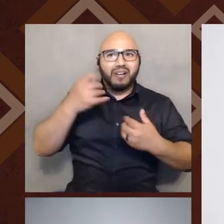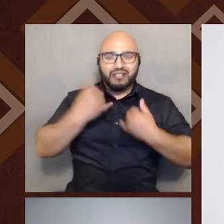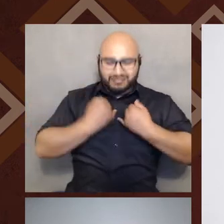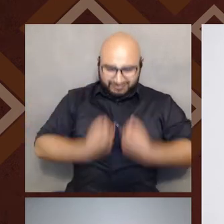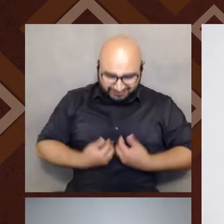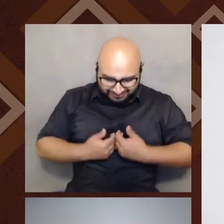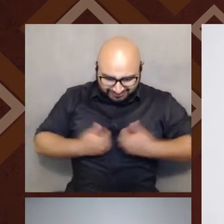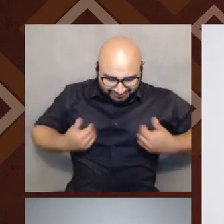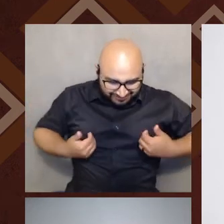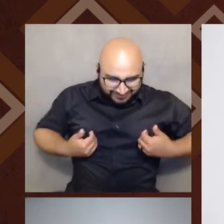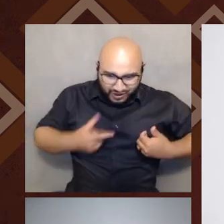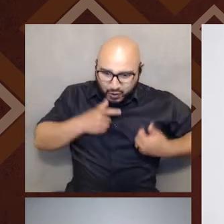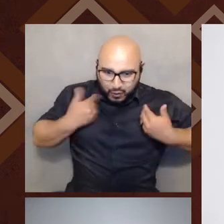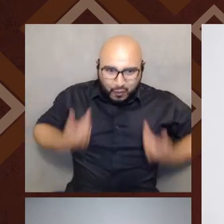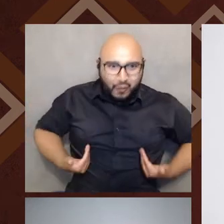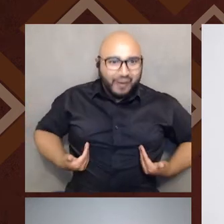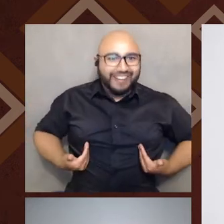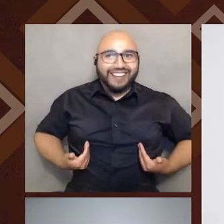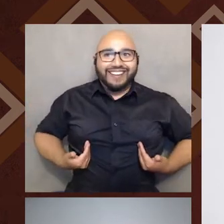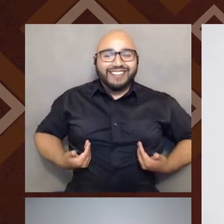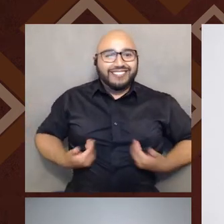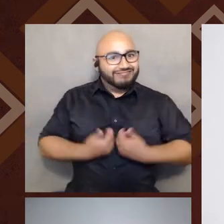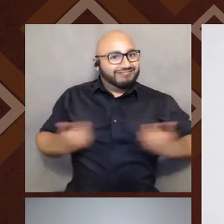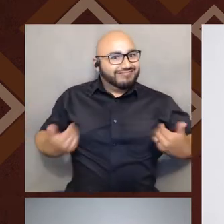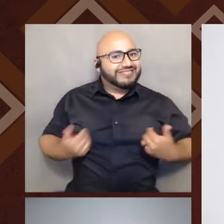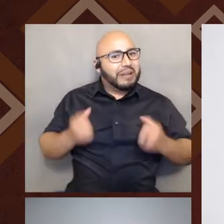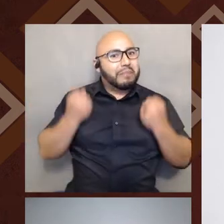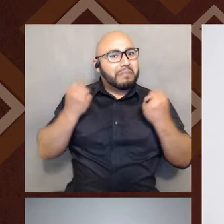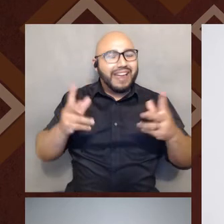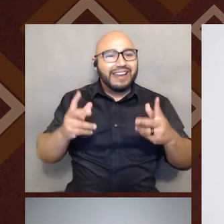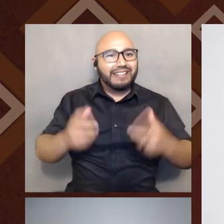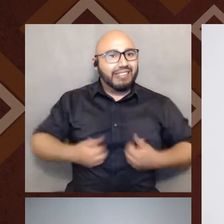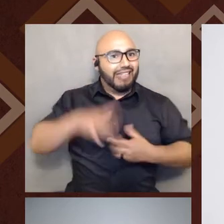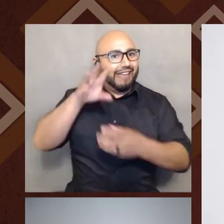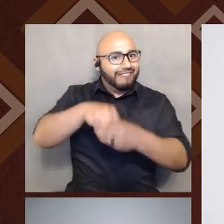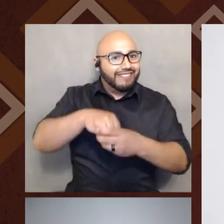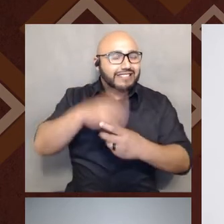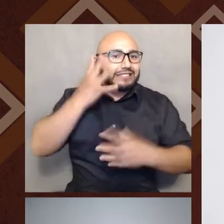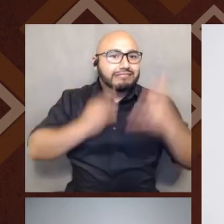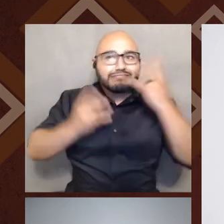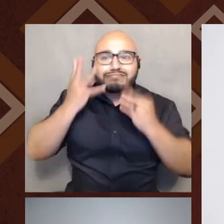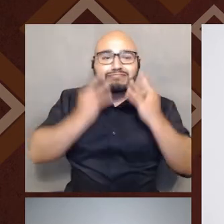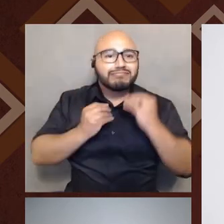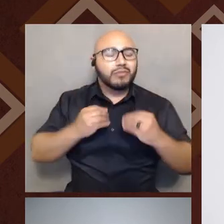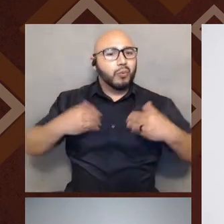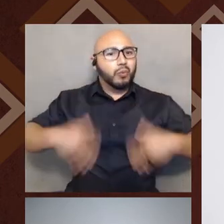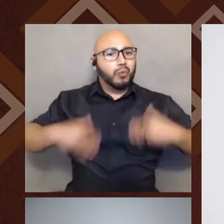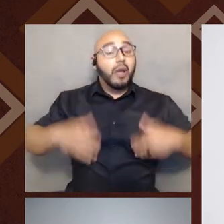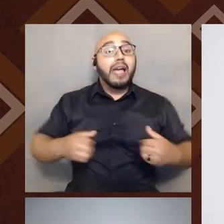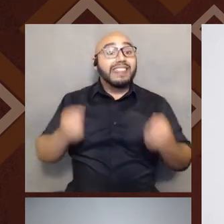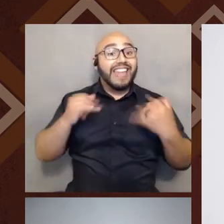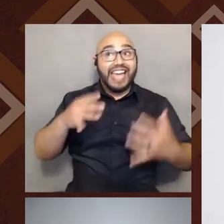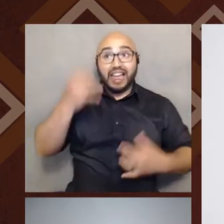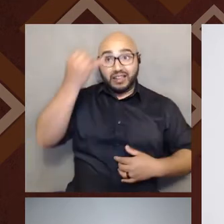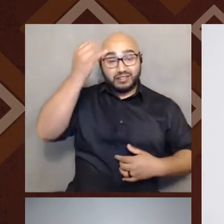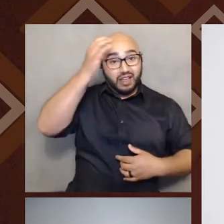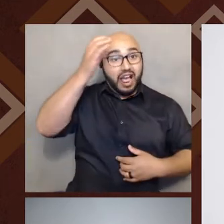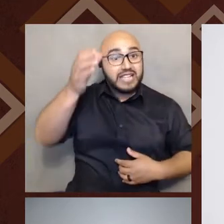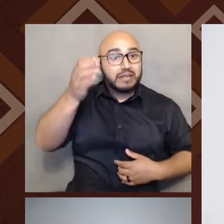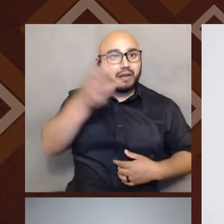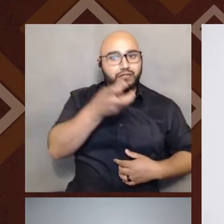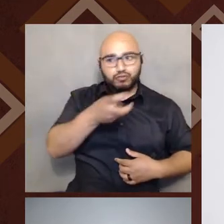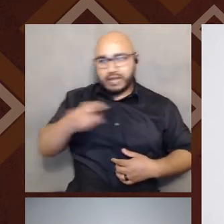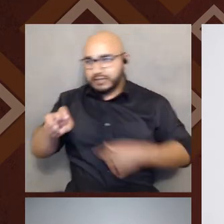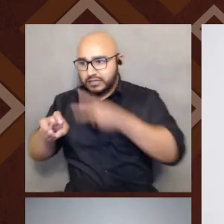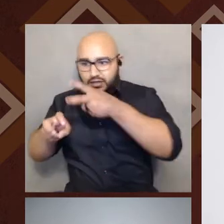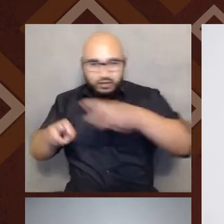-Americans, Chicanx folks live in. And in many ways, this idea of intransition is a constant that comes